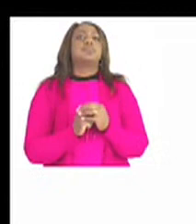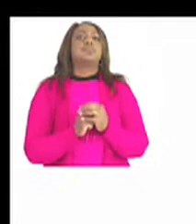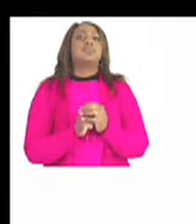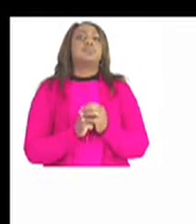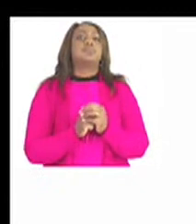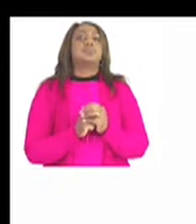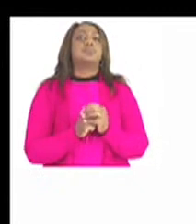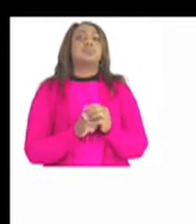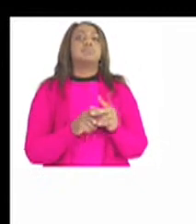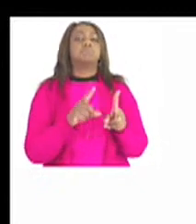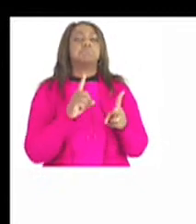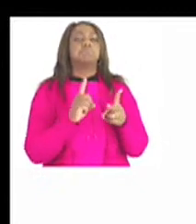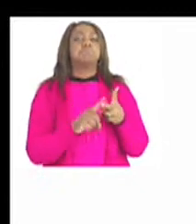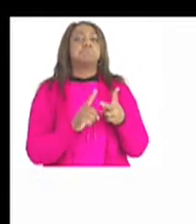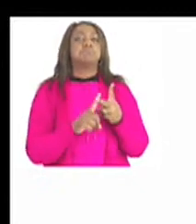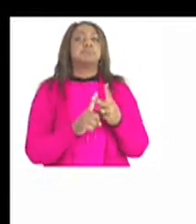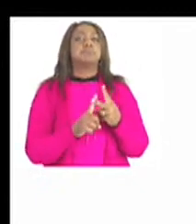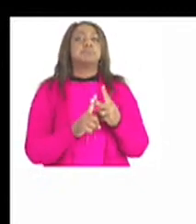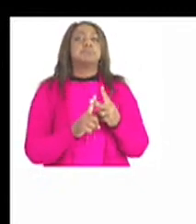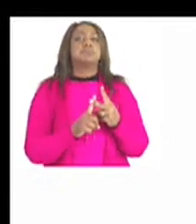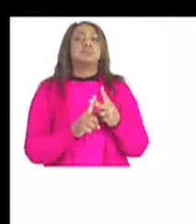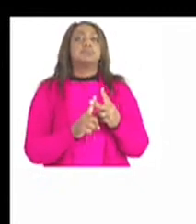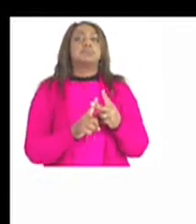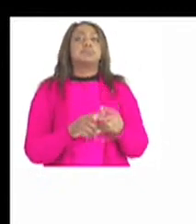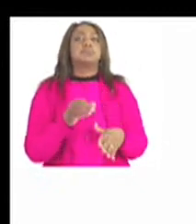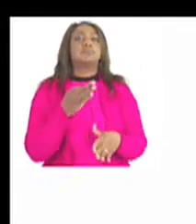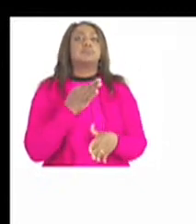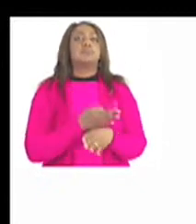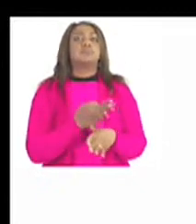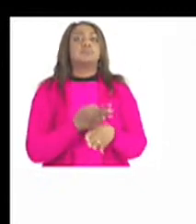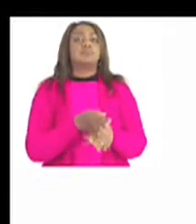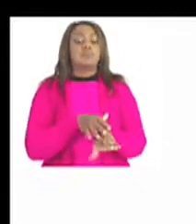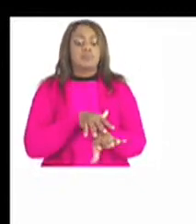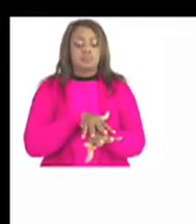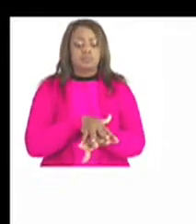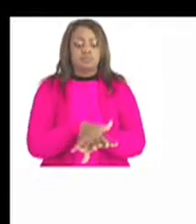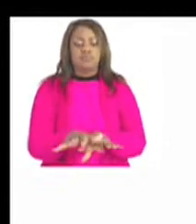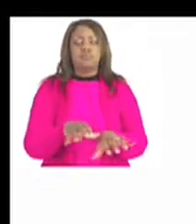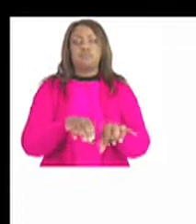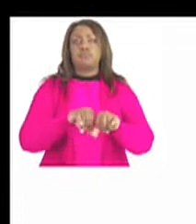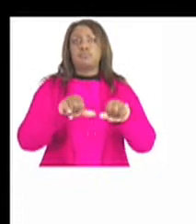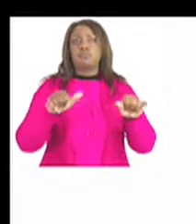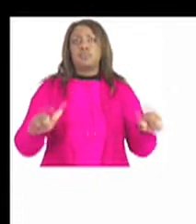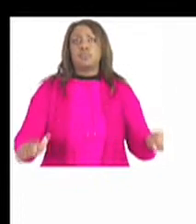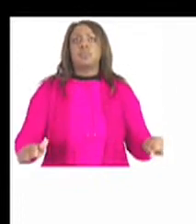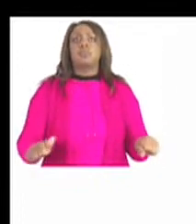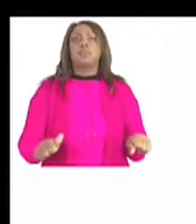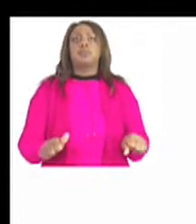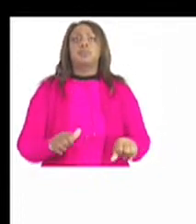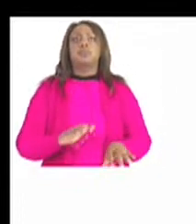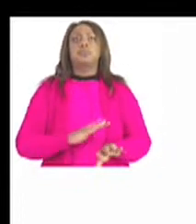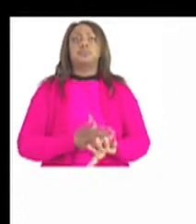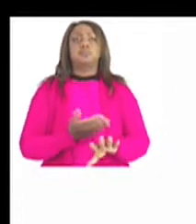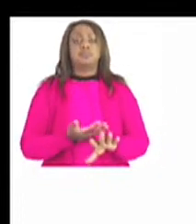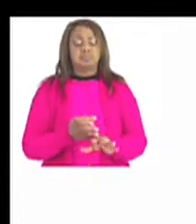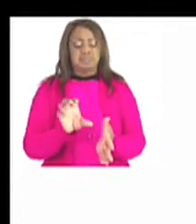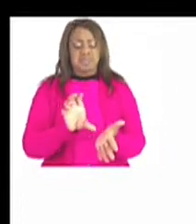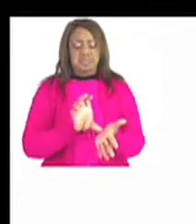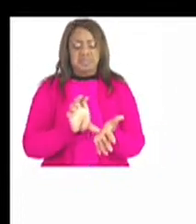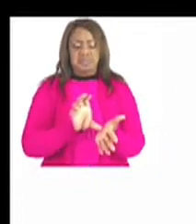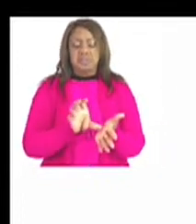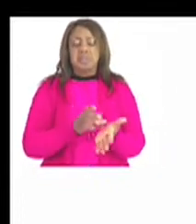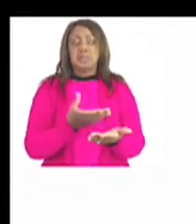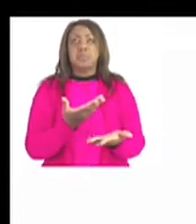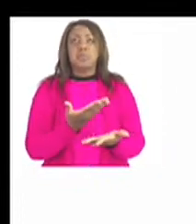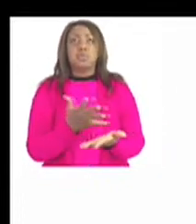the second picture is the function of the excretory system is to remove waste products